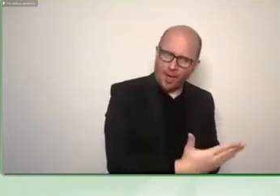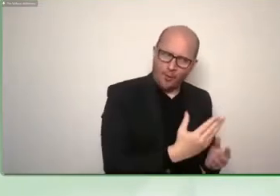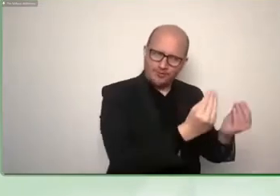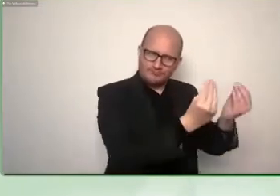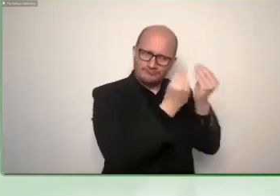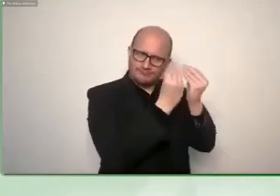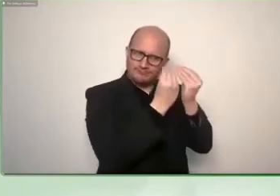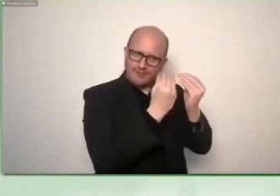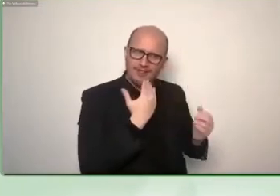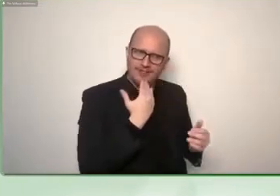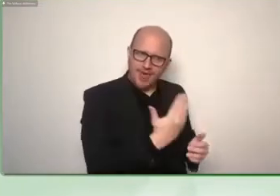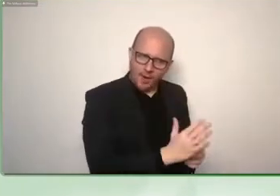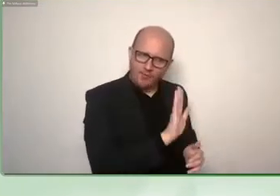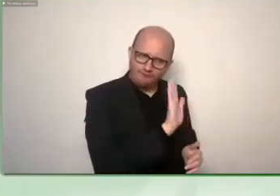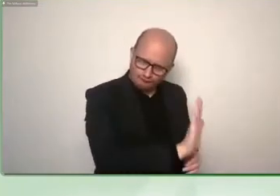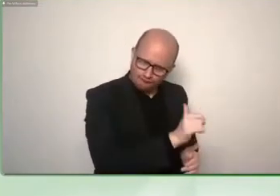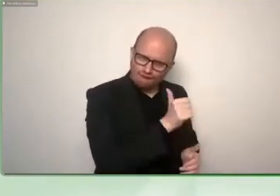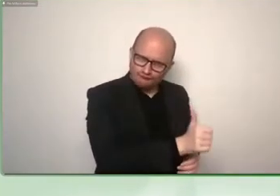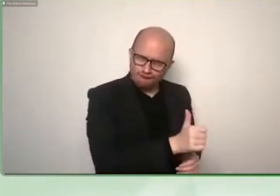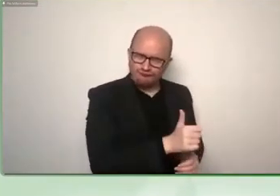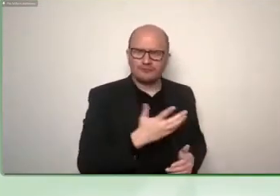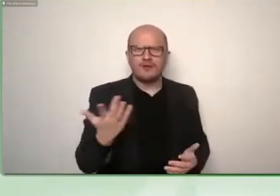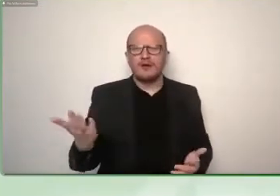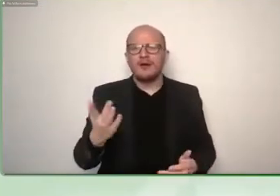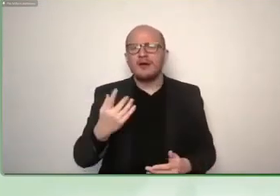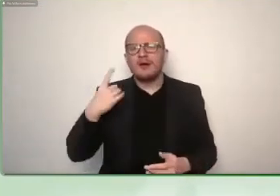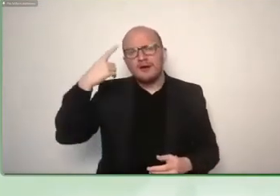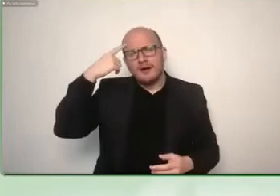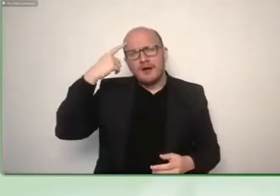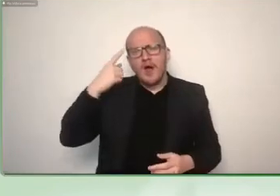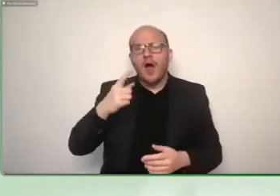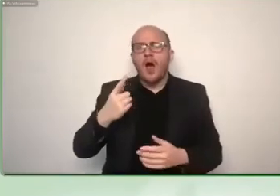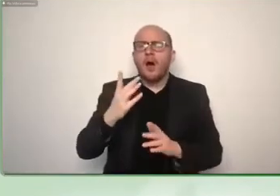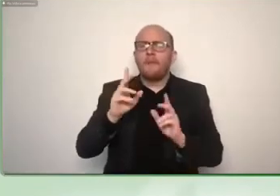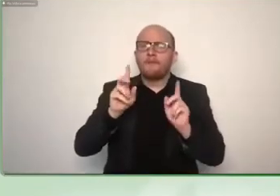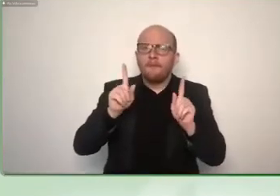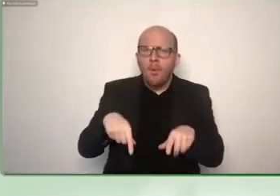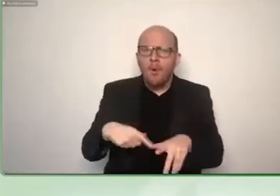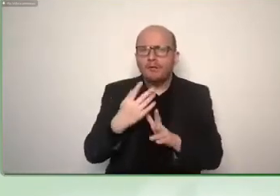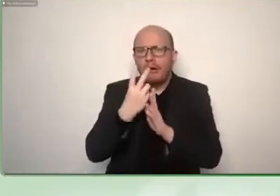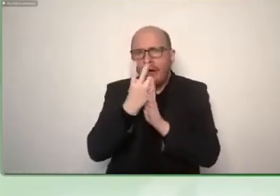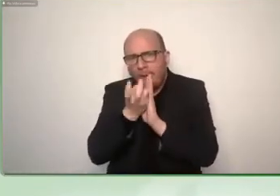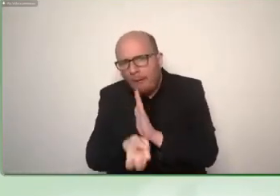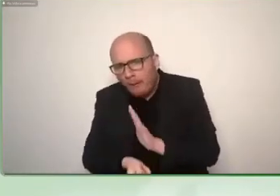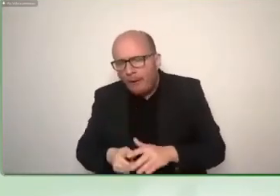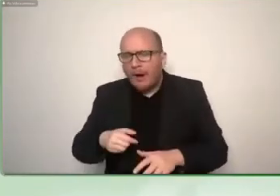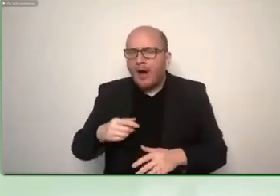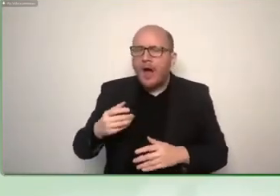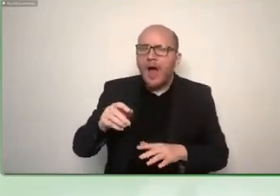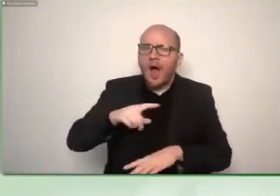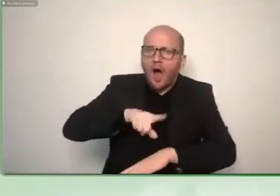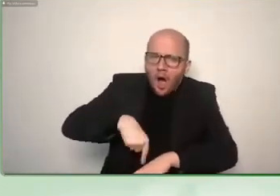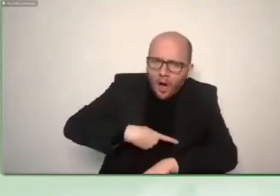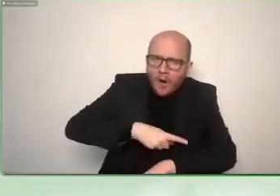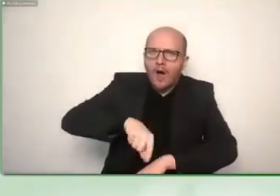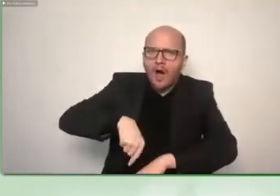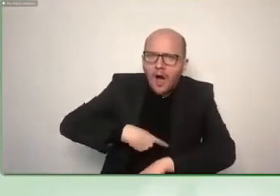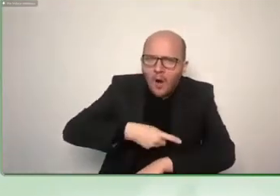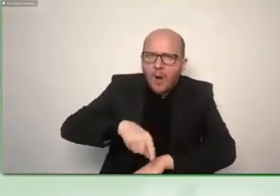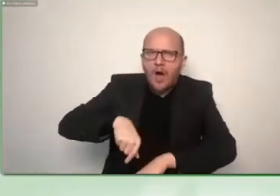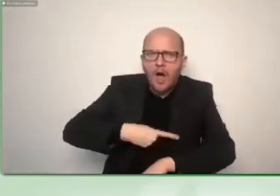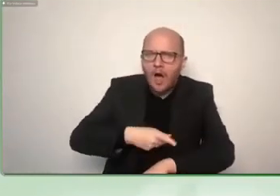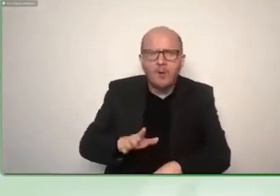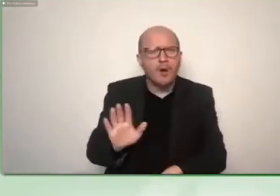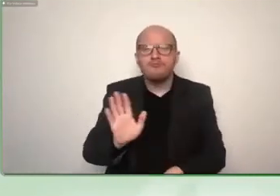don't need hours and years to learn it you can learn it you very fast and it's about uh putting the signs